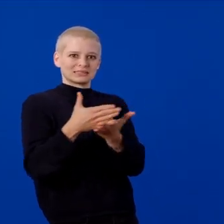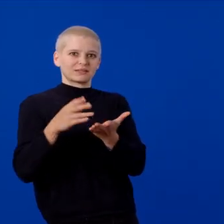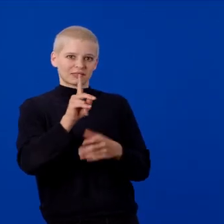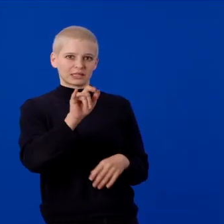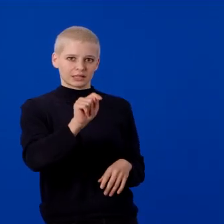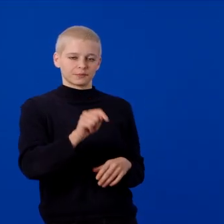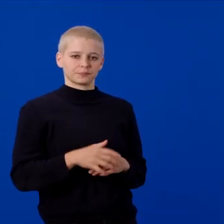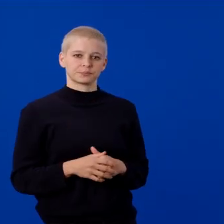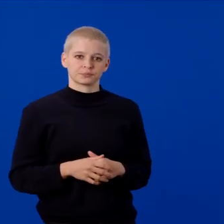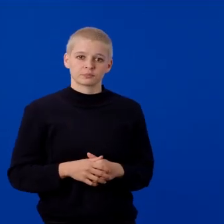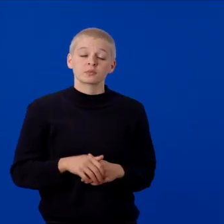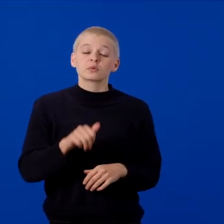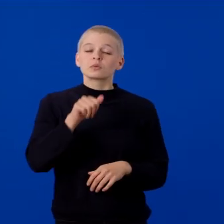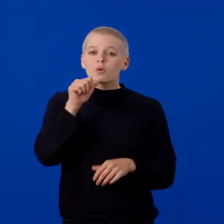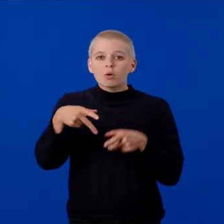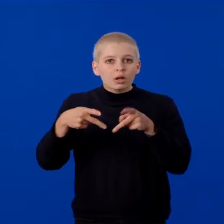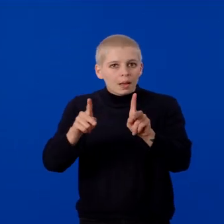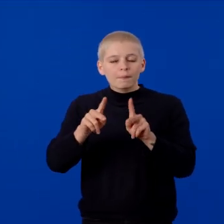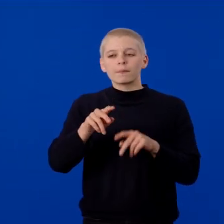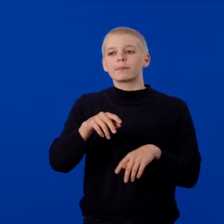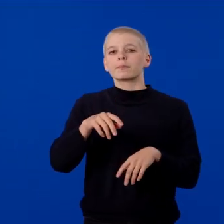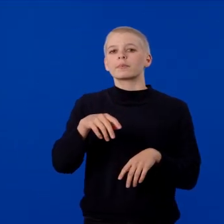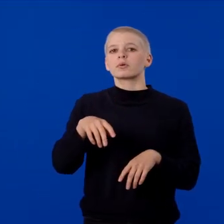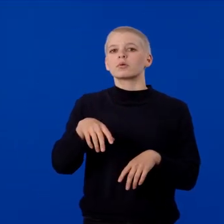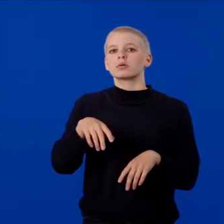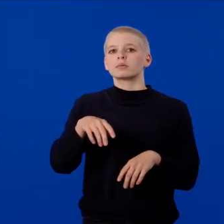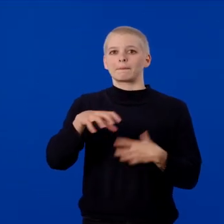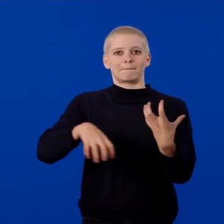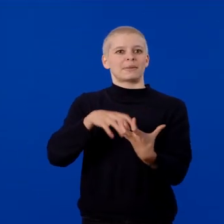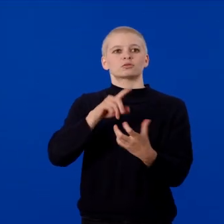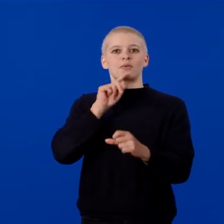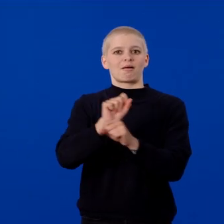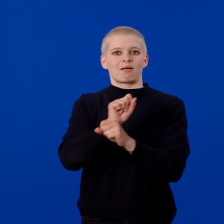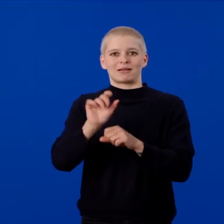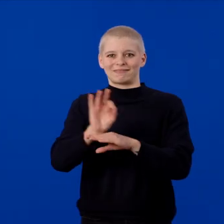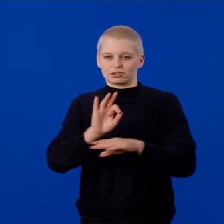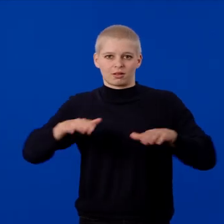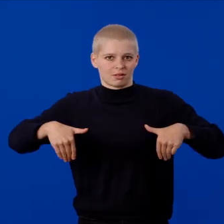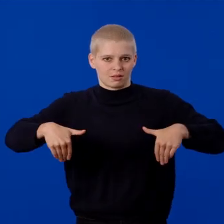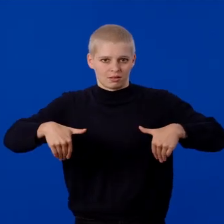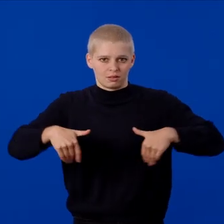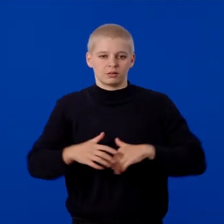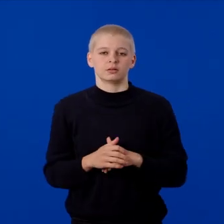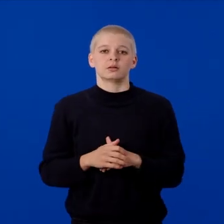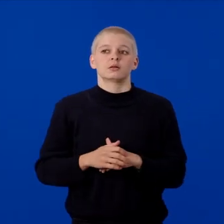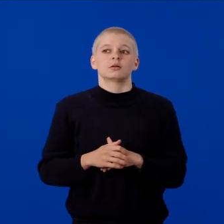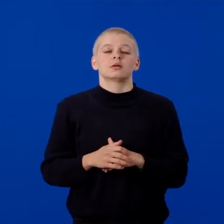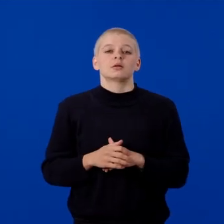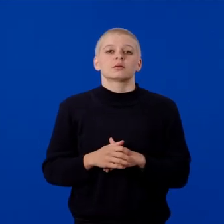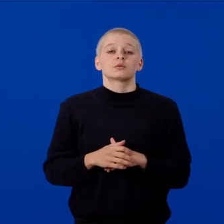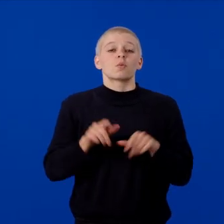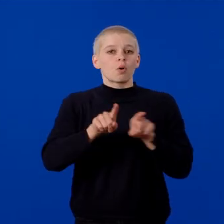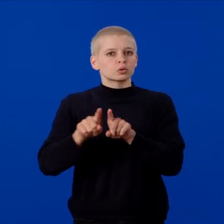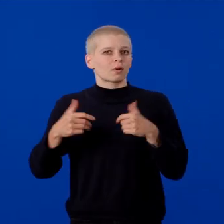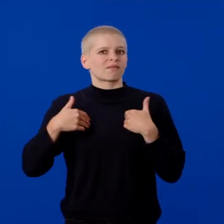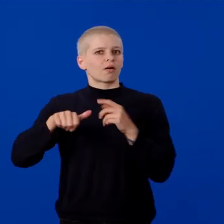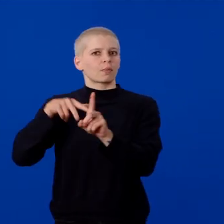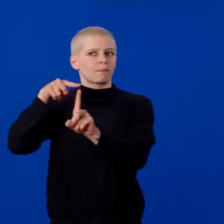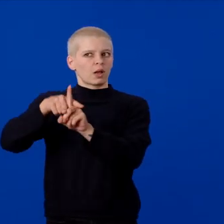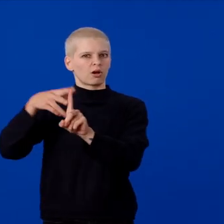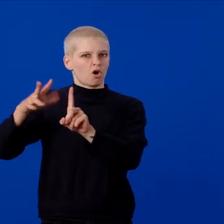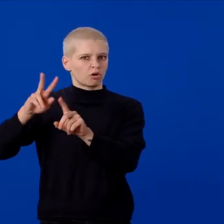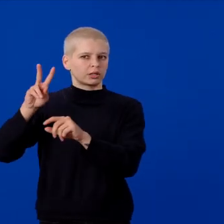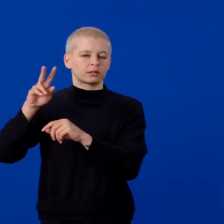Do not enable XR feature sets yet, in addition to Unity's Core OpenXR plugin, which was installed automatically